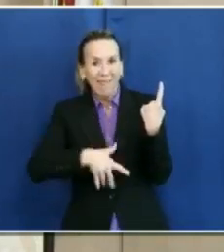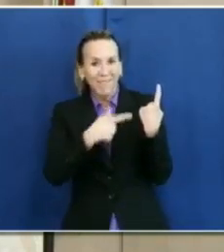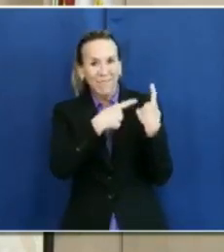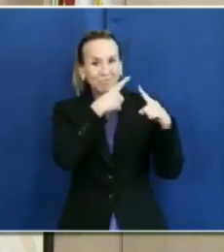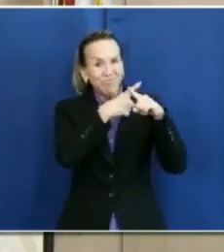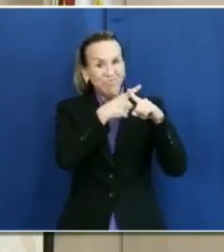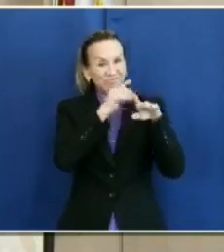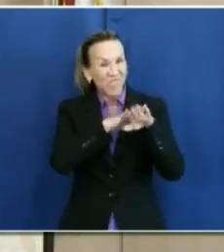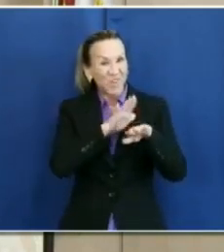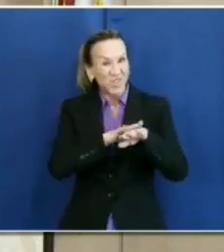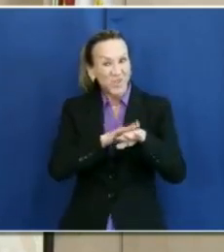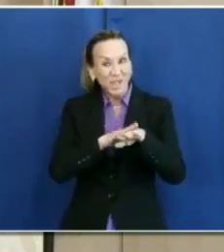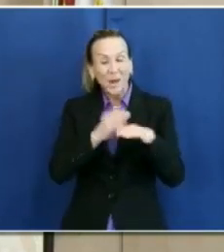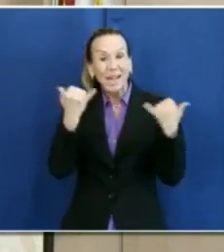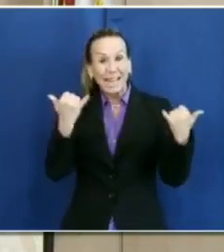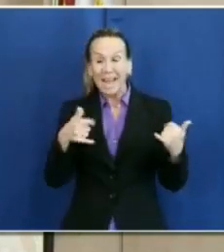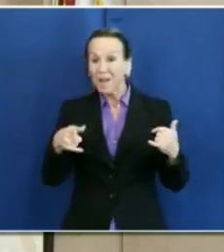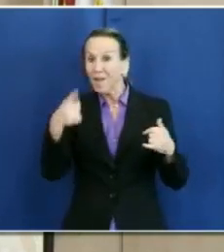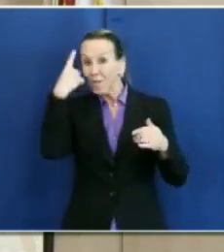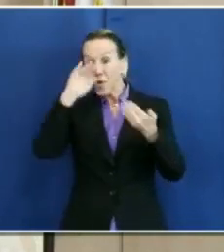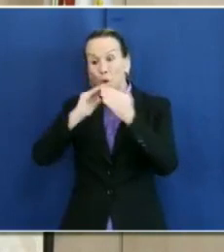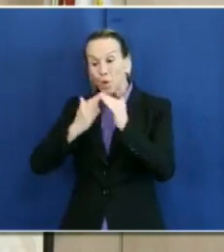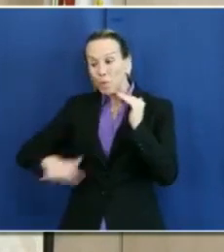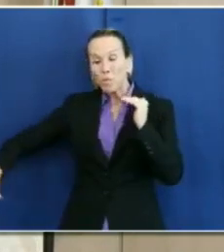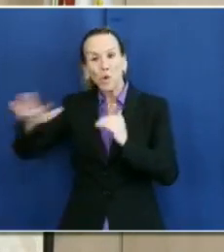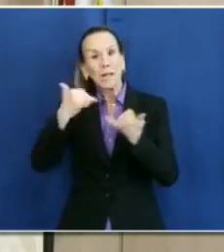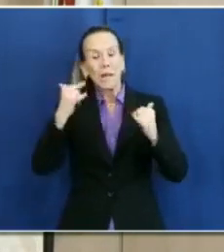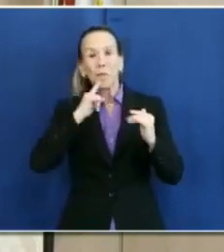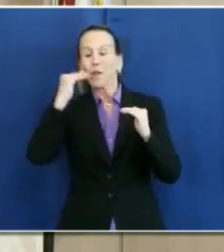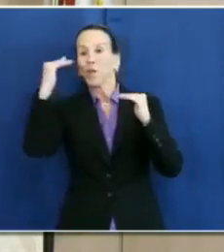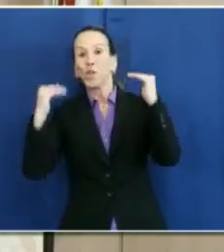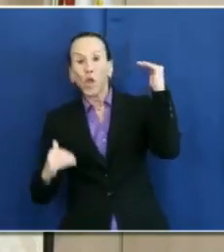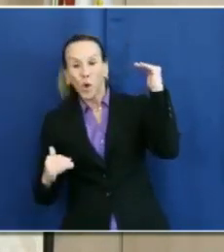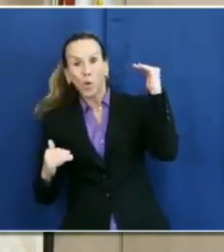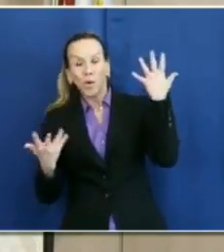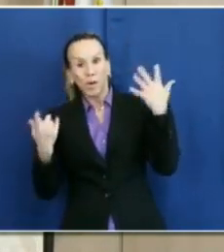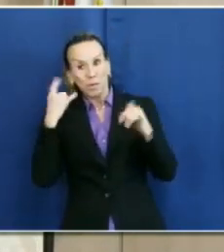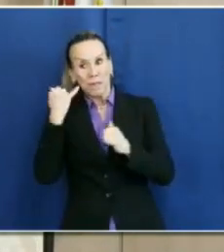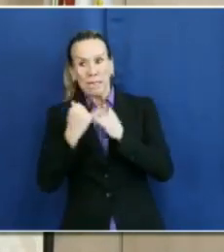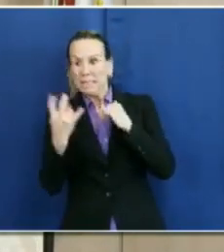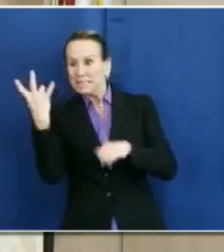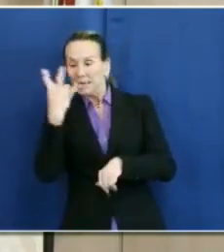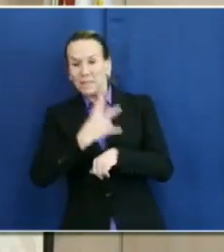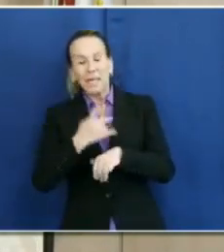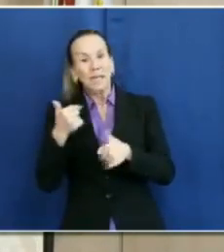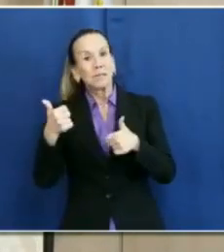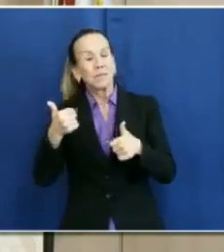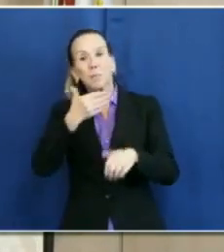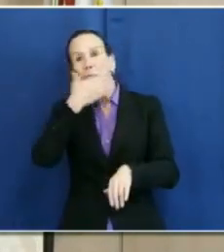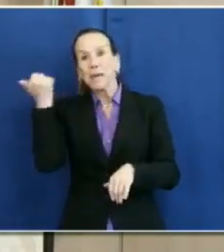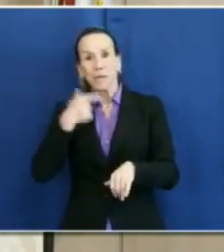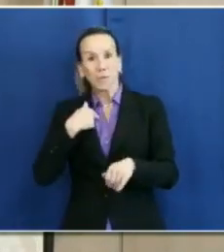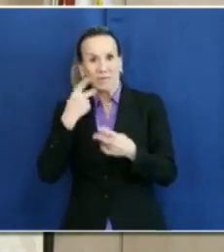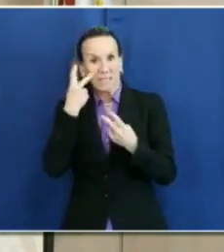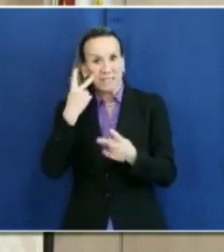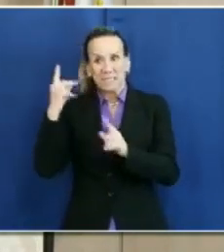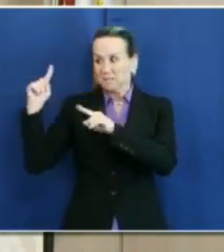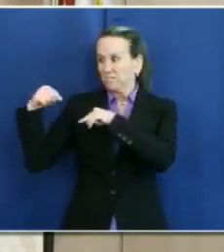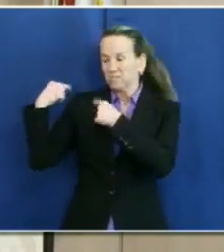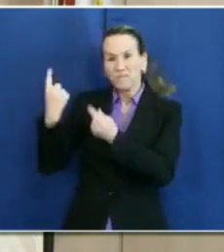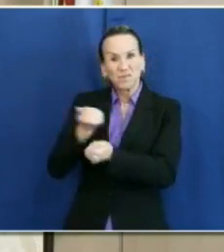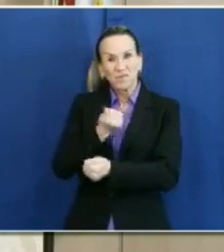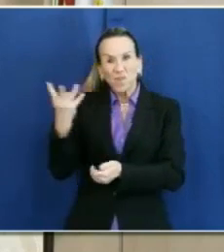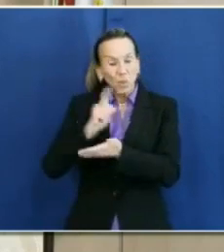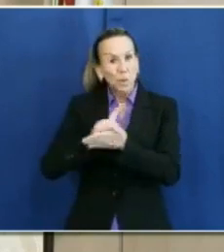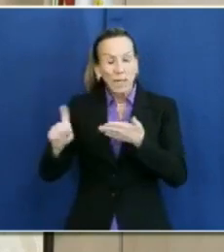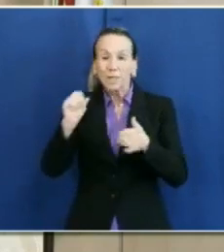we are at the lowest point for community outbreaks in the past seven days that we've seen over the past several weeks.